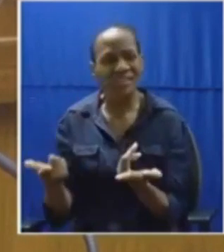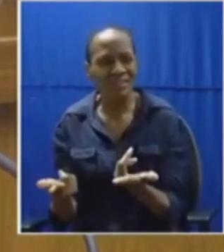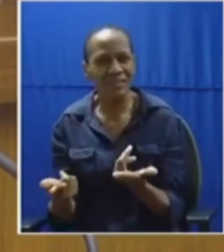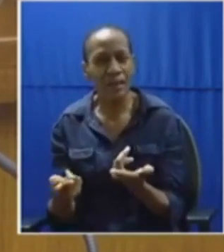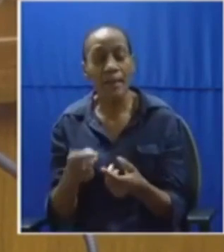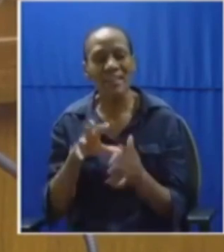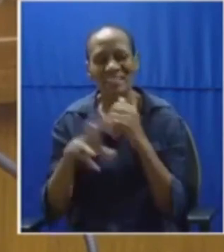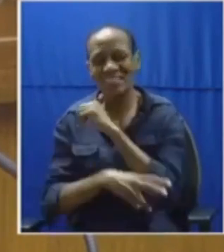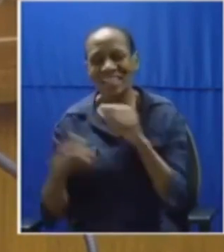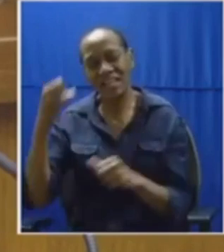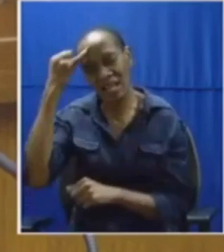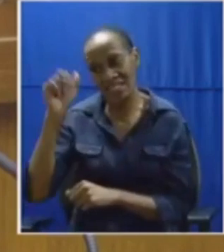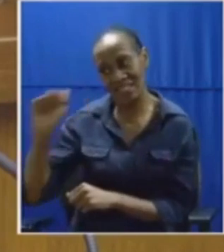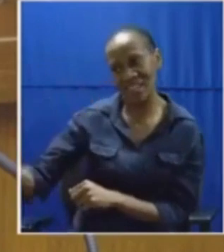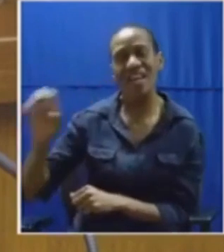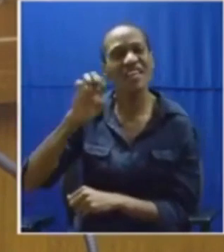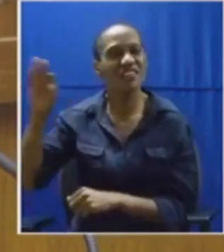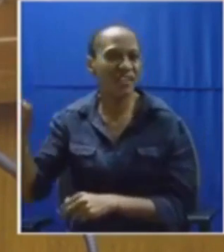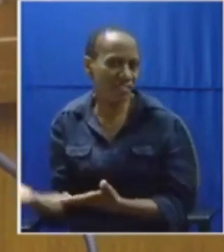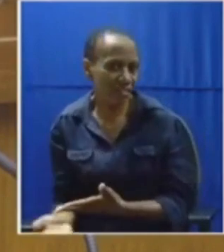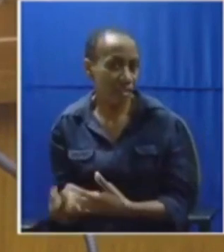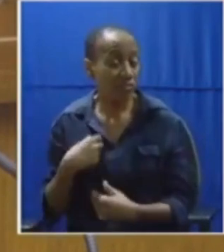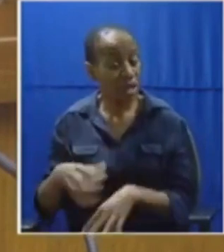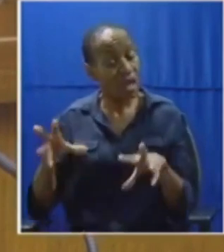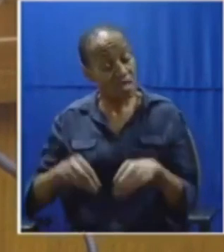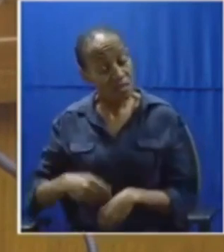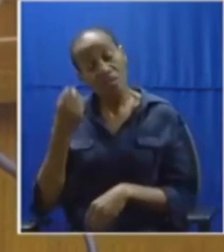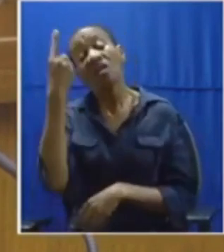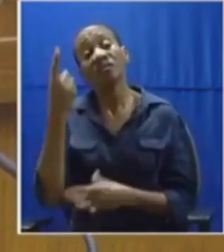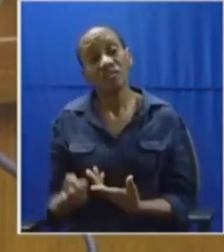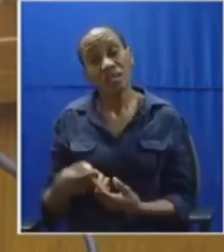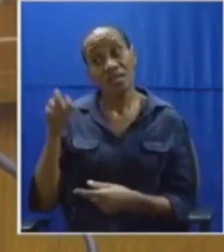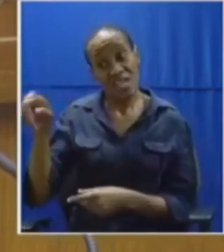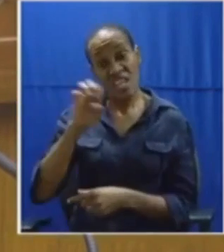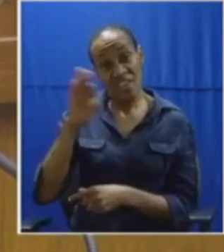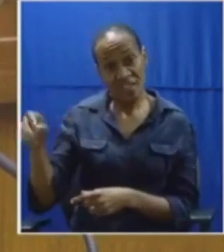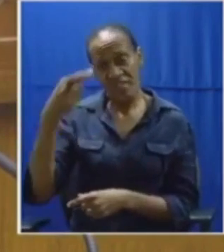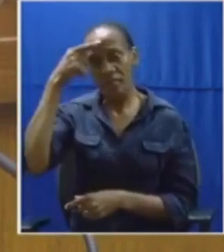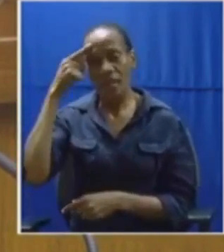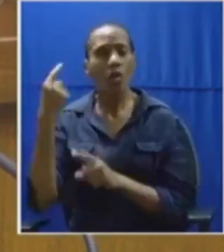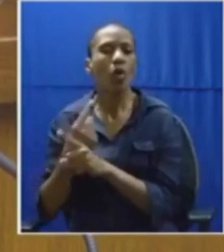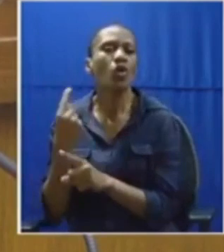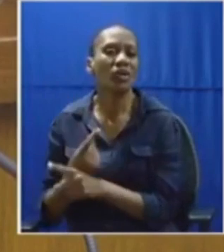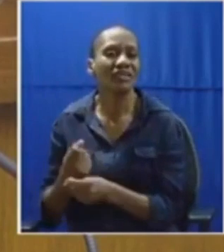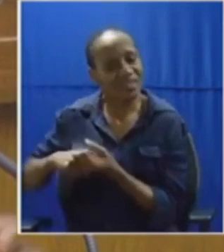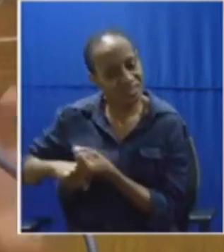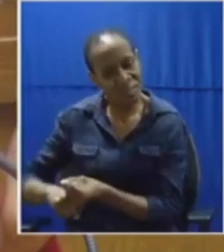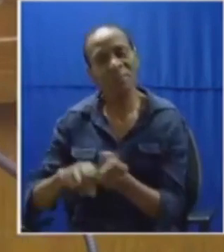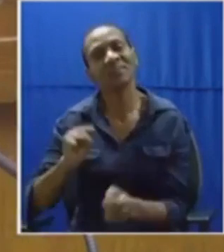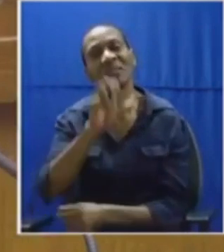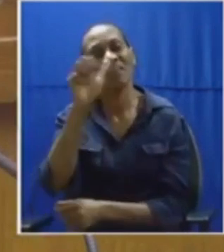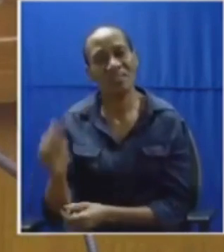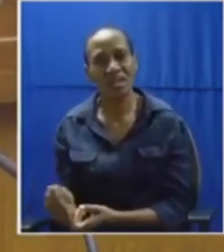president but i don't blame you the eff is a think tank of south africa that's why